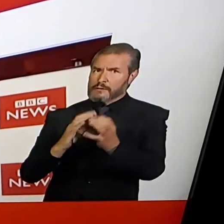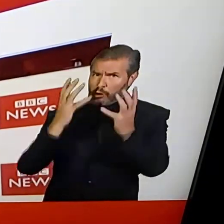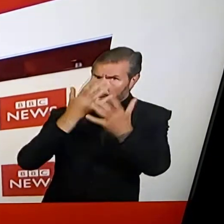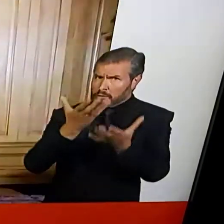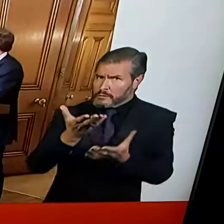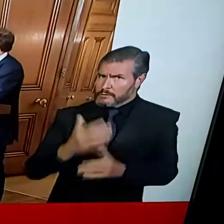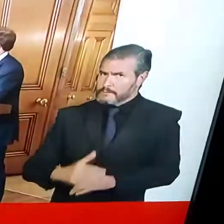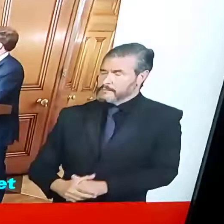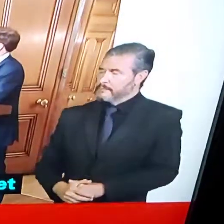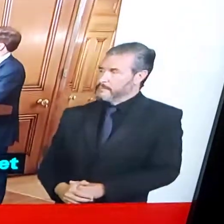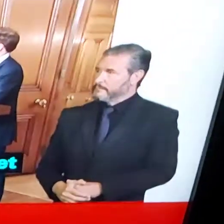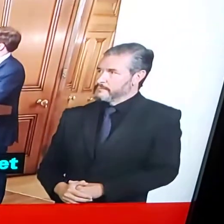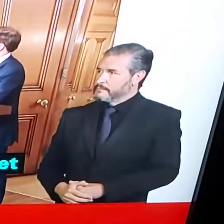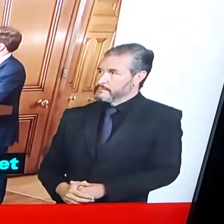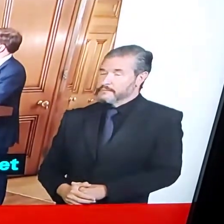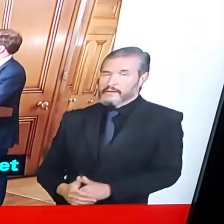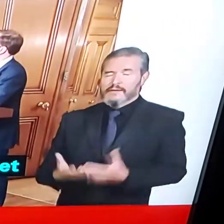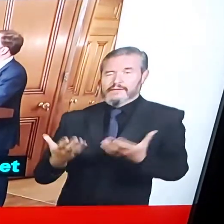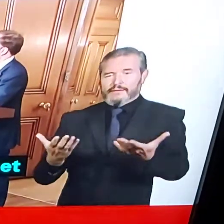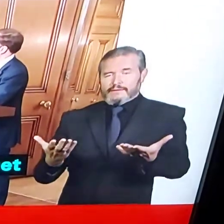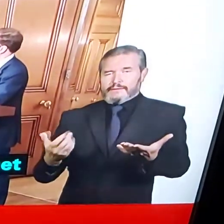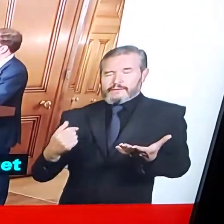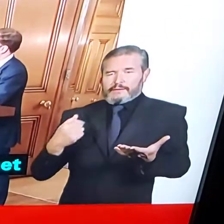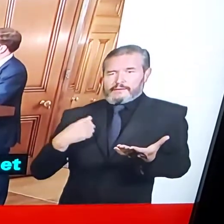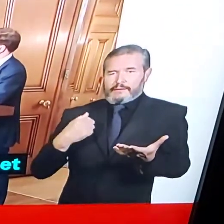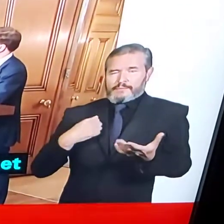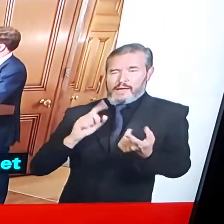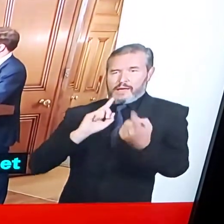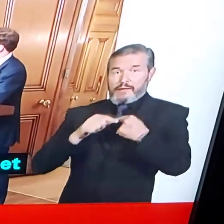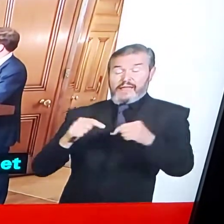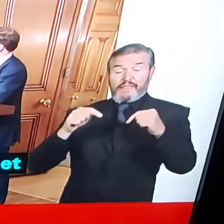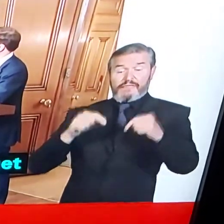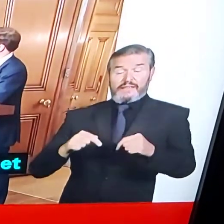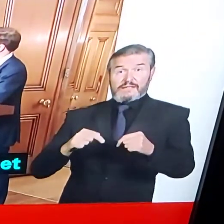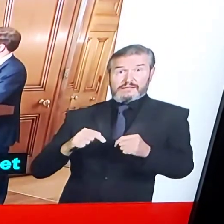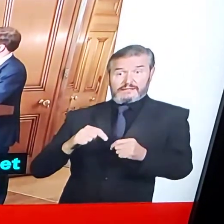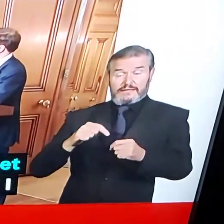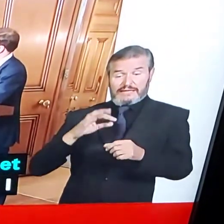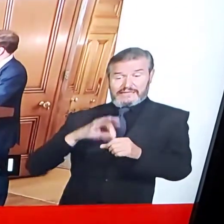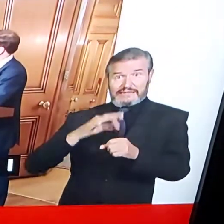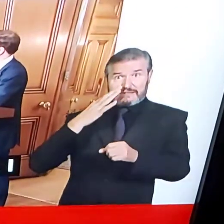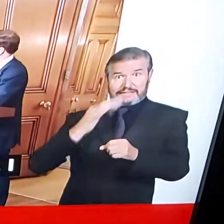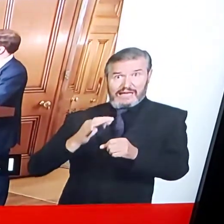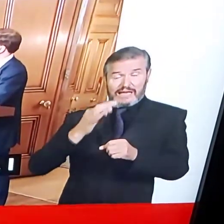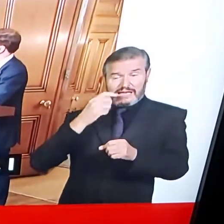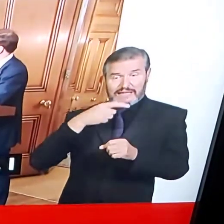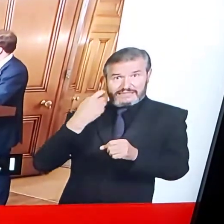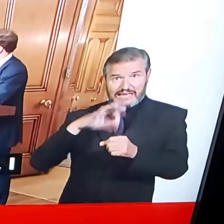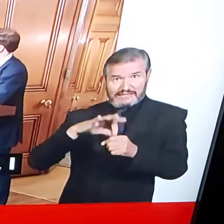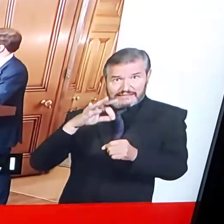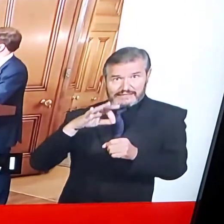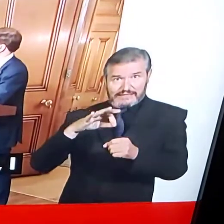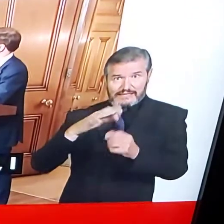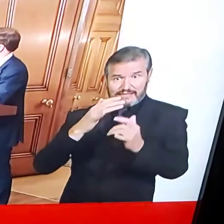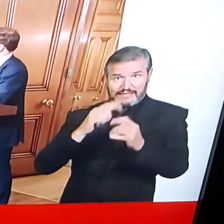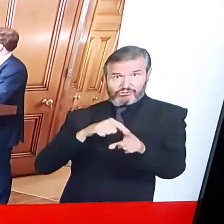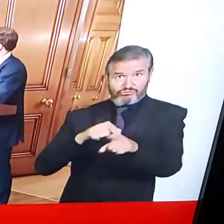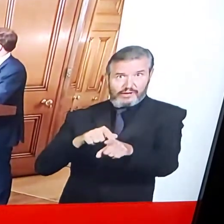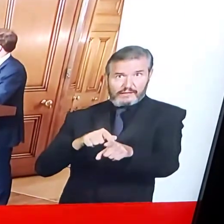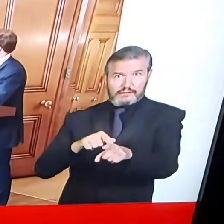The problem itself is getting the balance. The bars are swingin while they are winning, and the people have won a whole meeting.